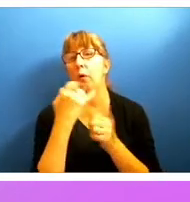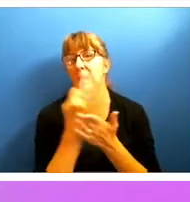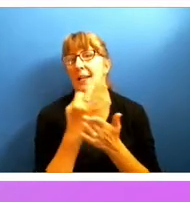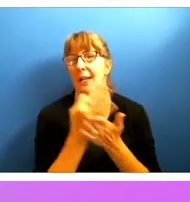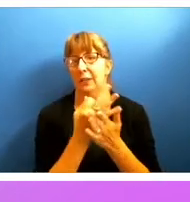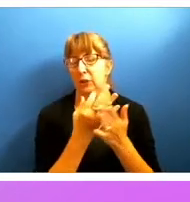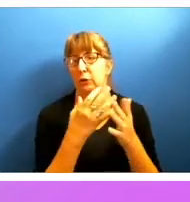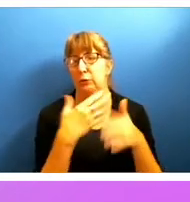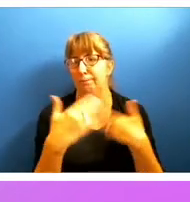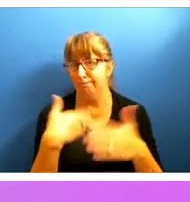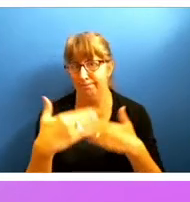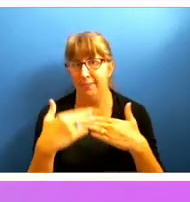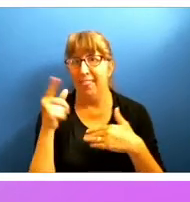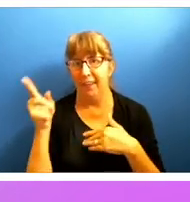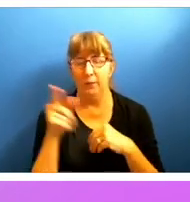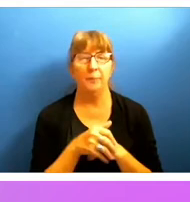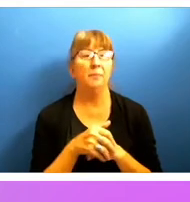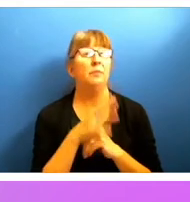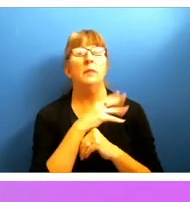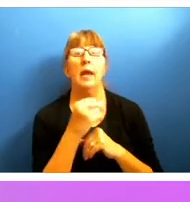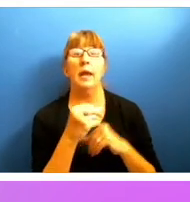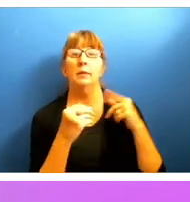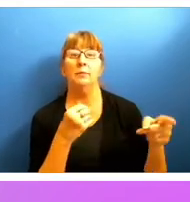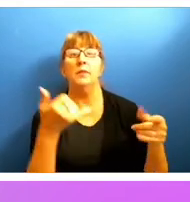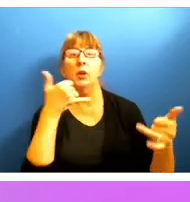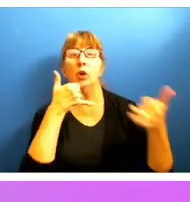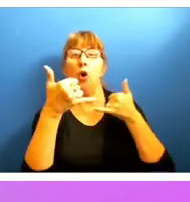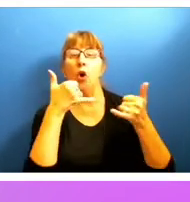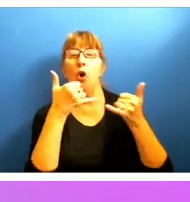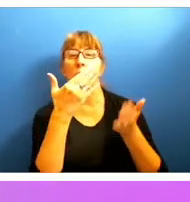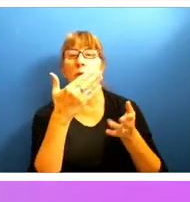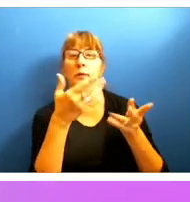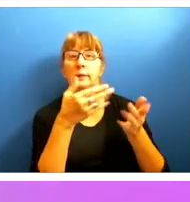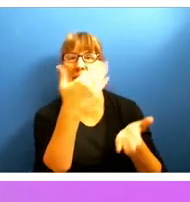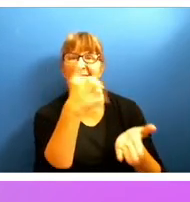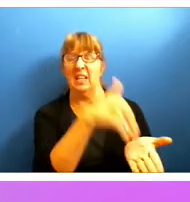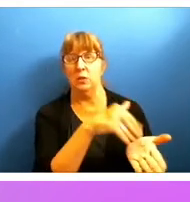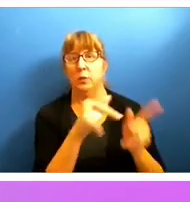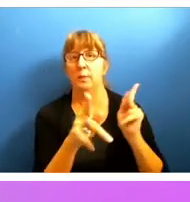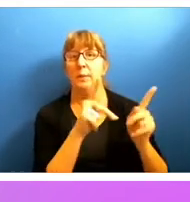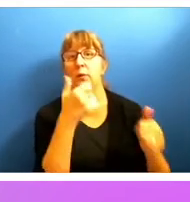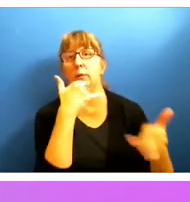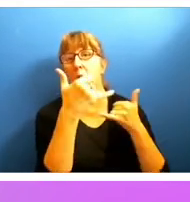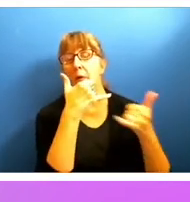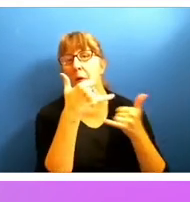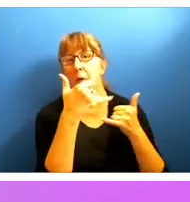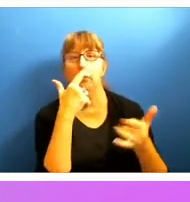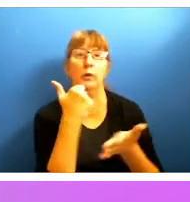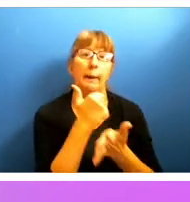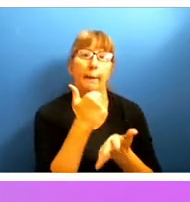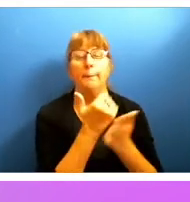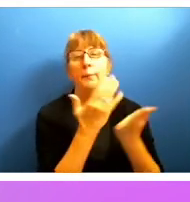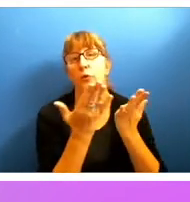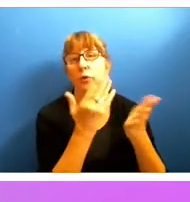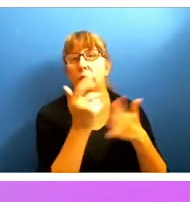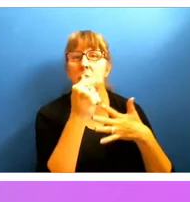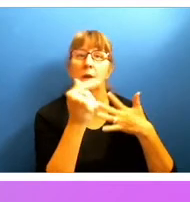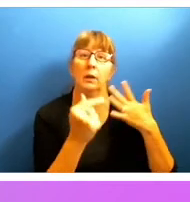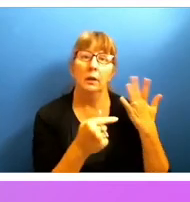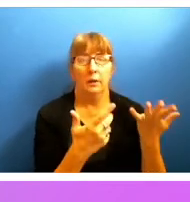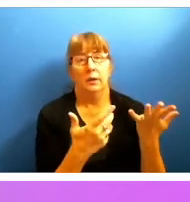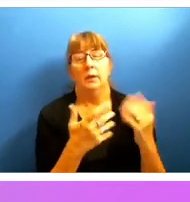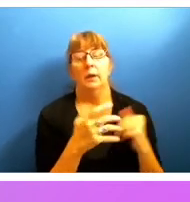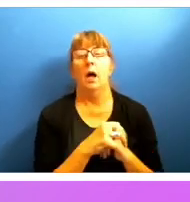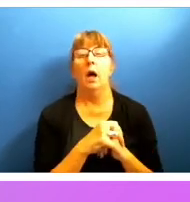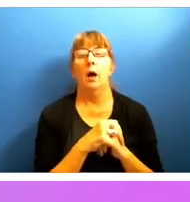And they're also going to have some type of call center where you can call in and get service and probably execute those same transactions. In